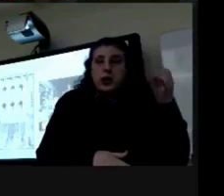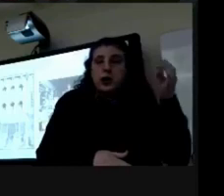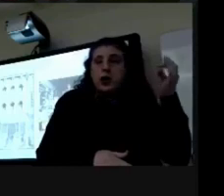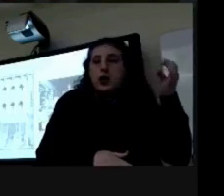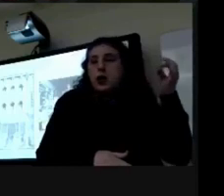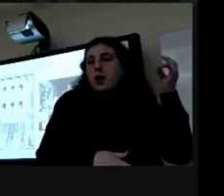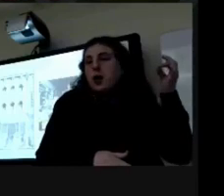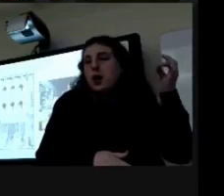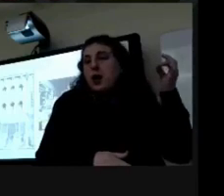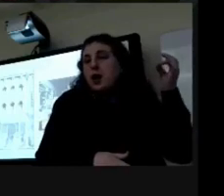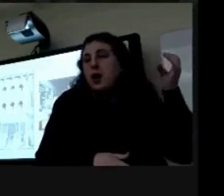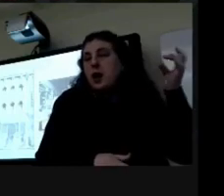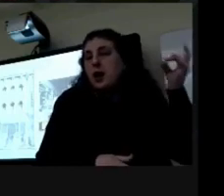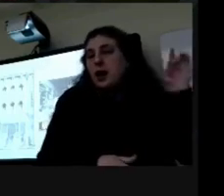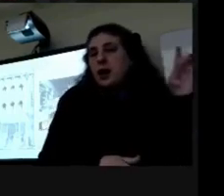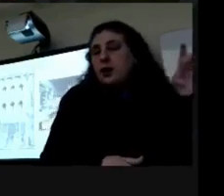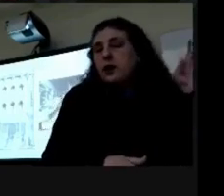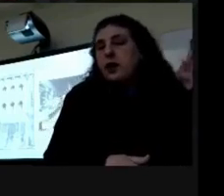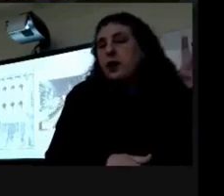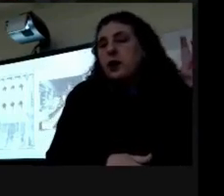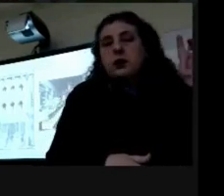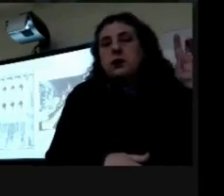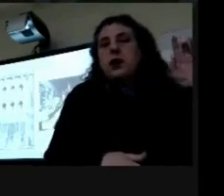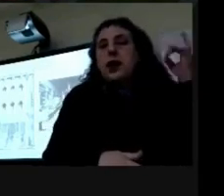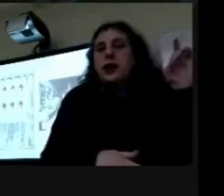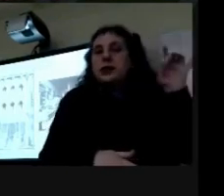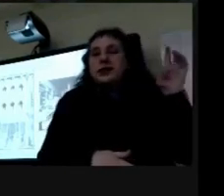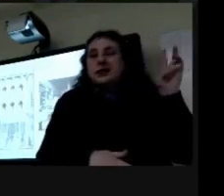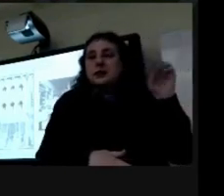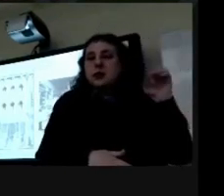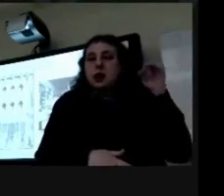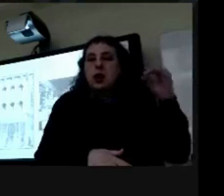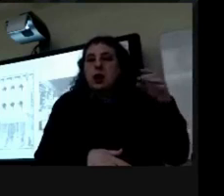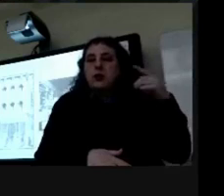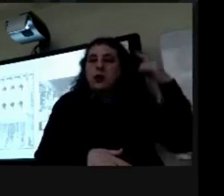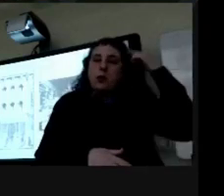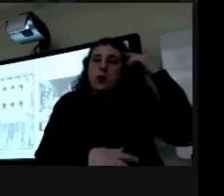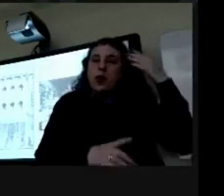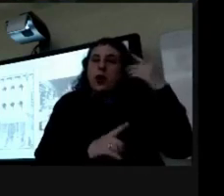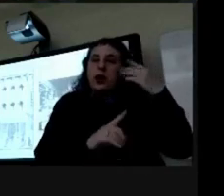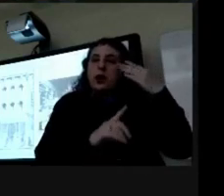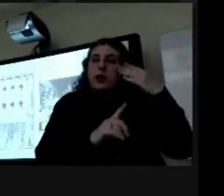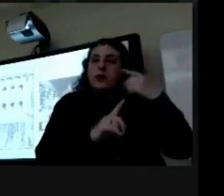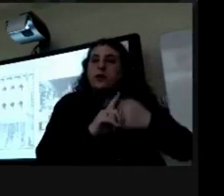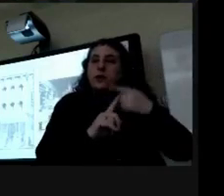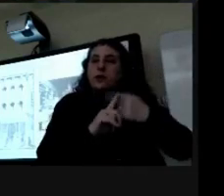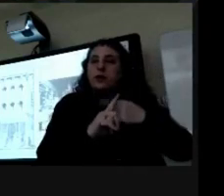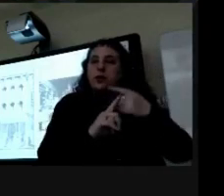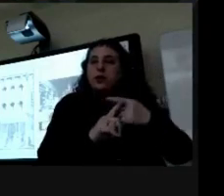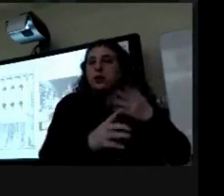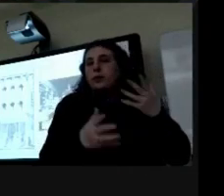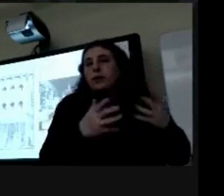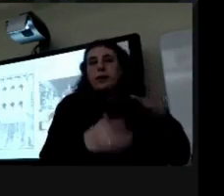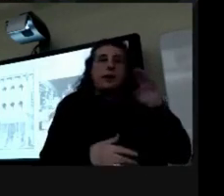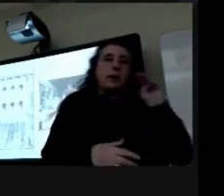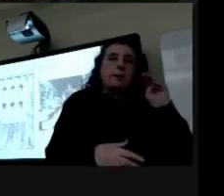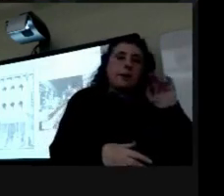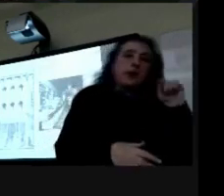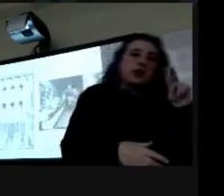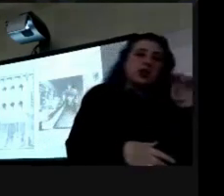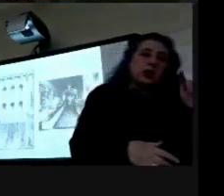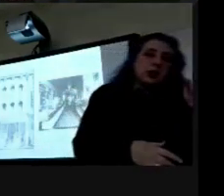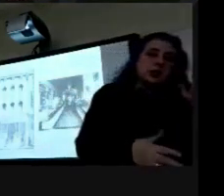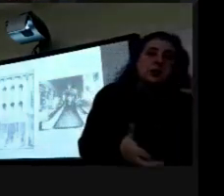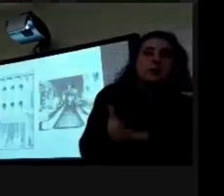which was probably meningitis or encephalitis so ownership passed to roland um